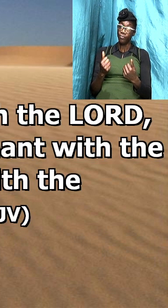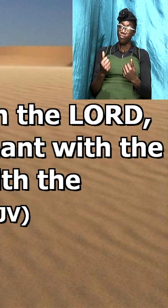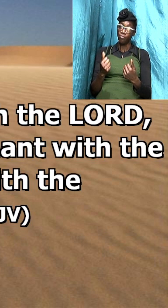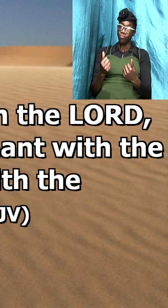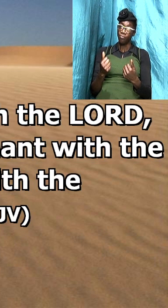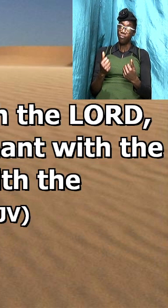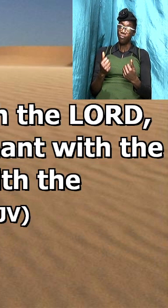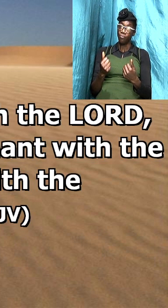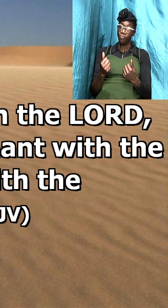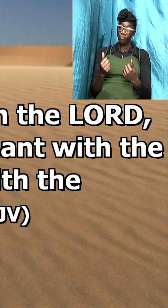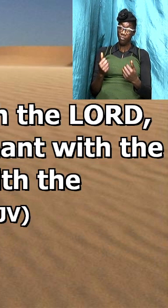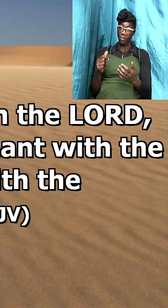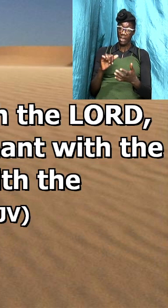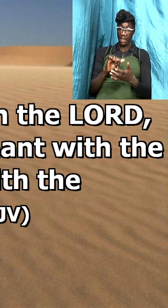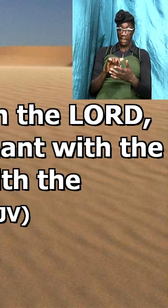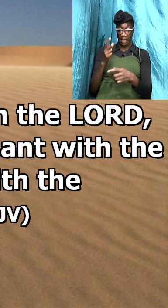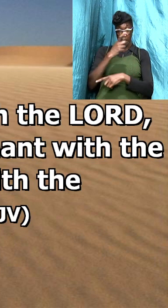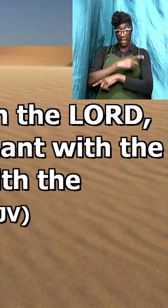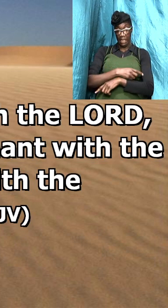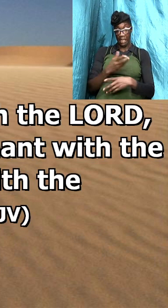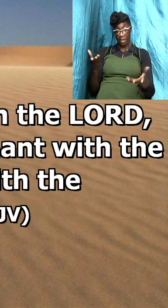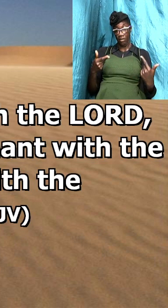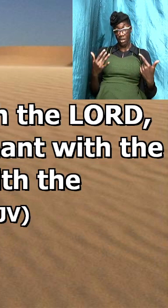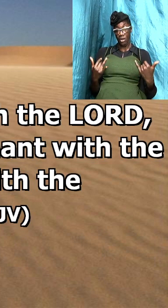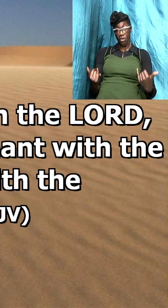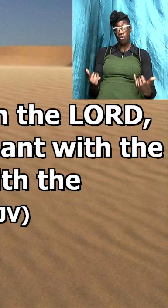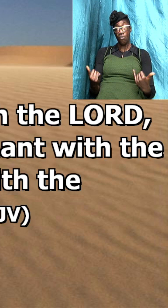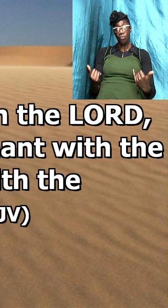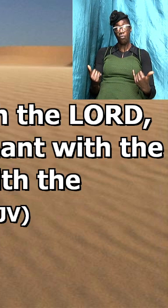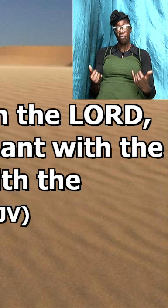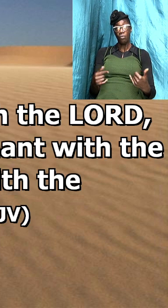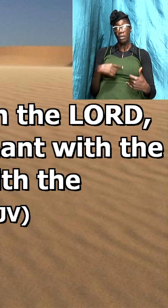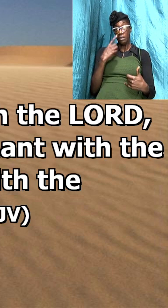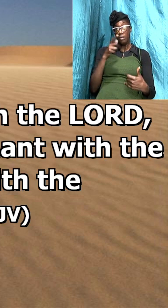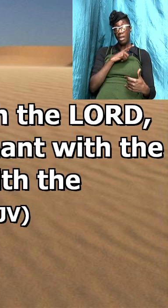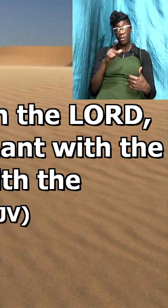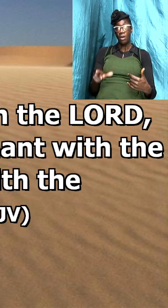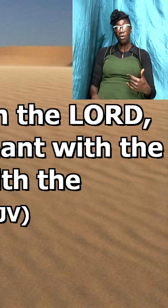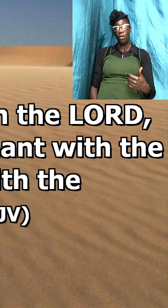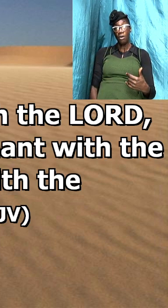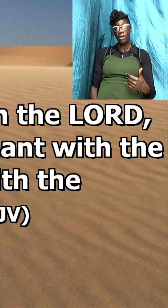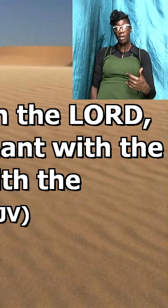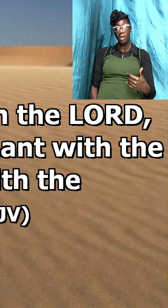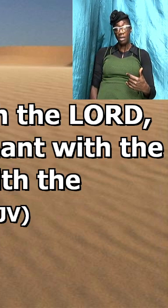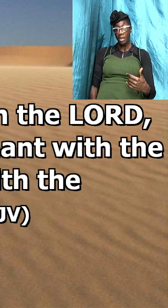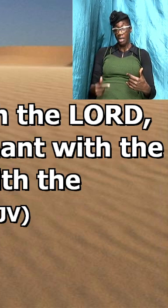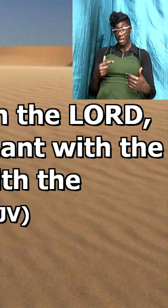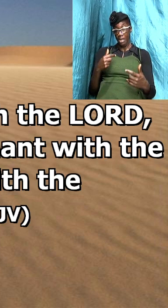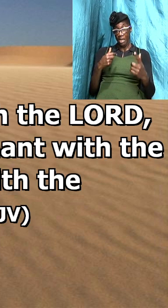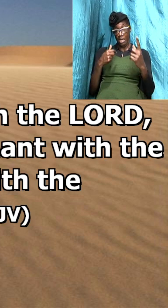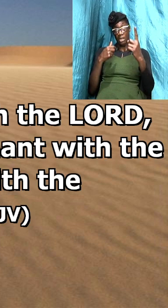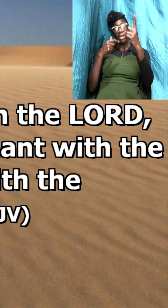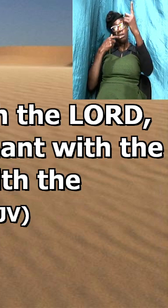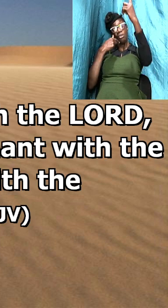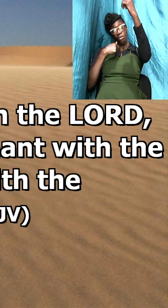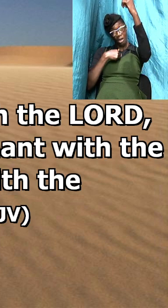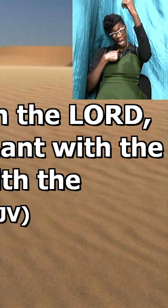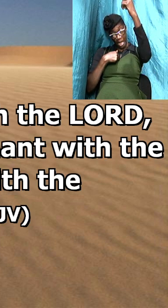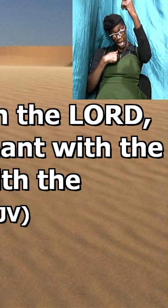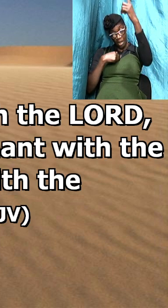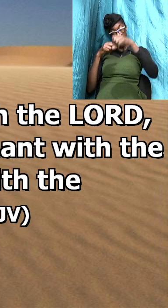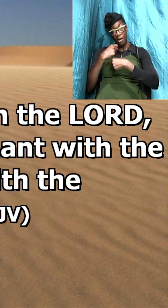and the days are here now saith the Lord that I will make a new